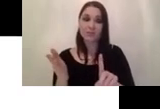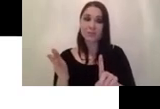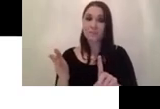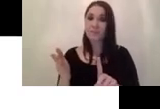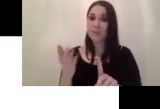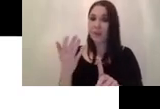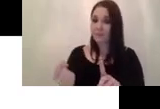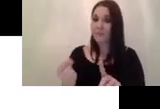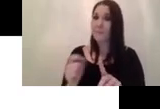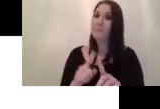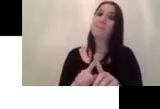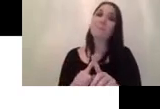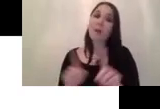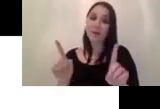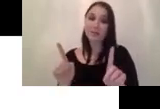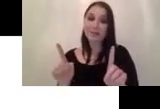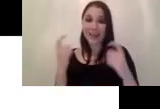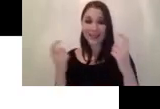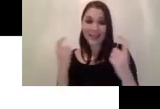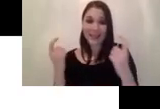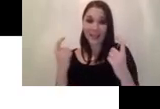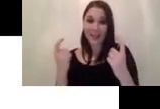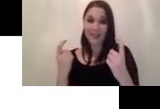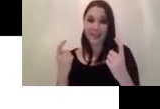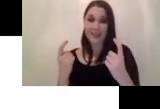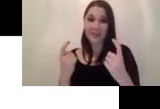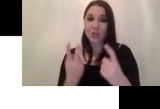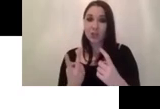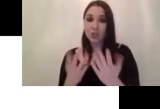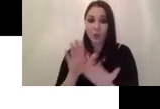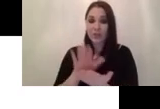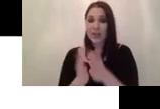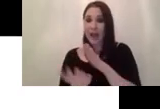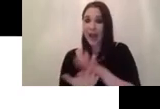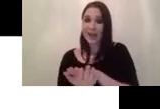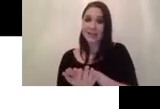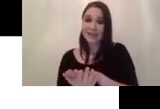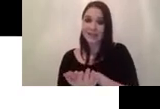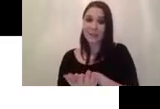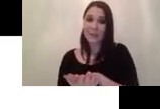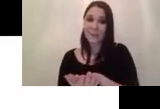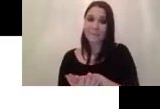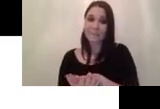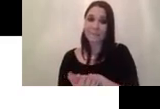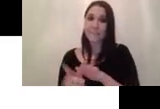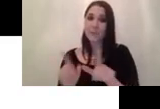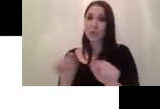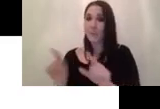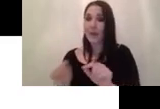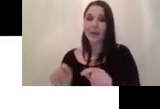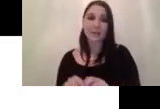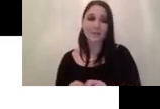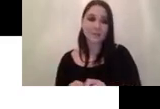it's uh it's a knife with two sides like might hurt you and might help you but you pick right uh